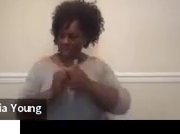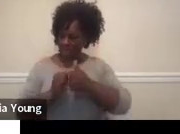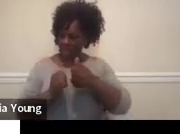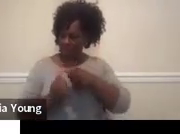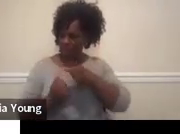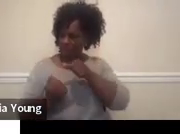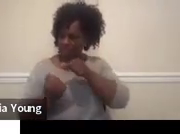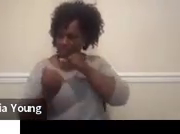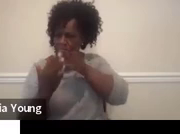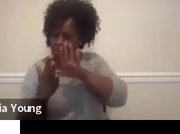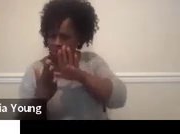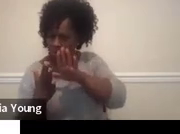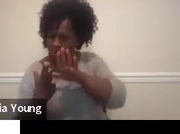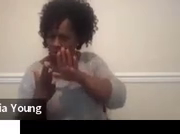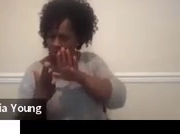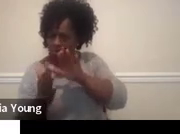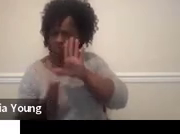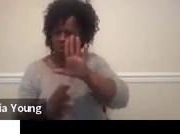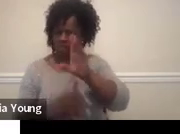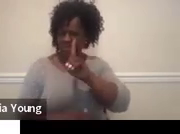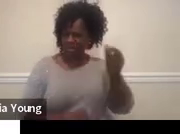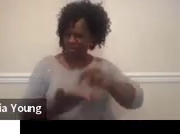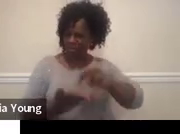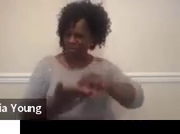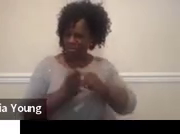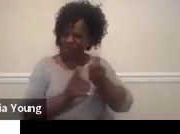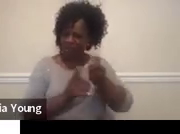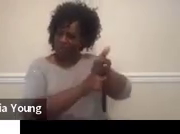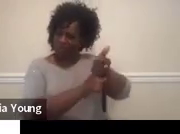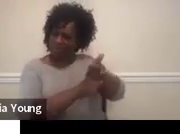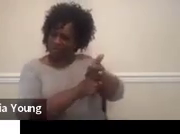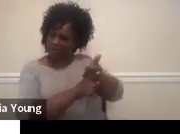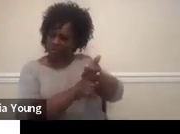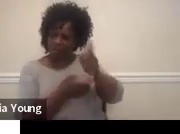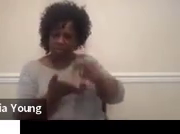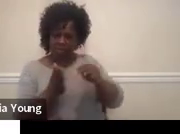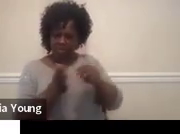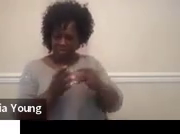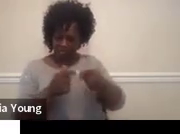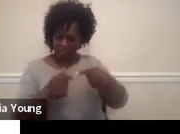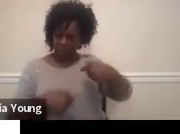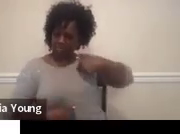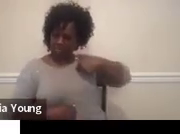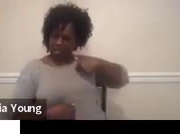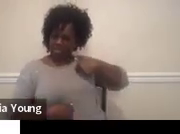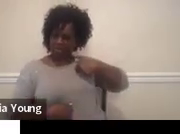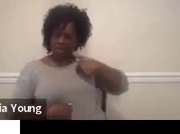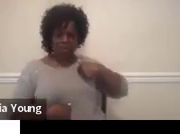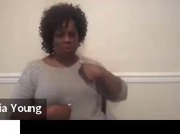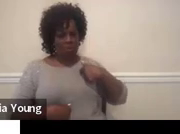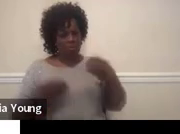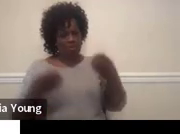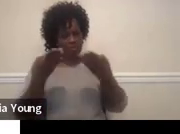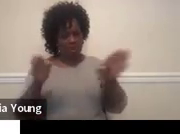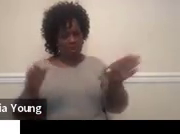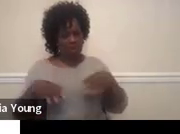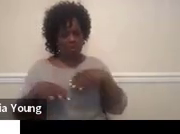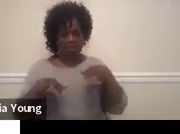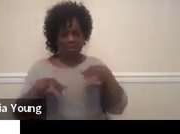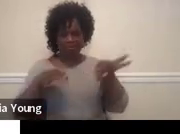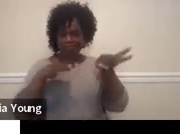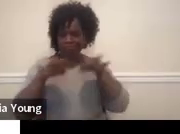to the kid about what their disability is? What does that mean for you? You know, what does that mean for me, et cetera? So it goes through having those